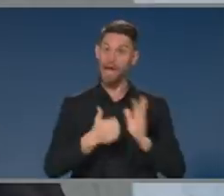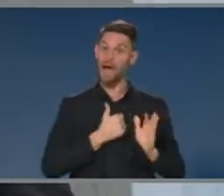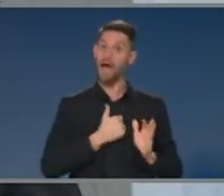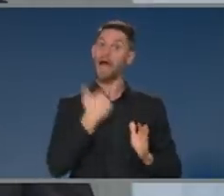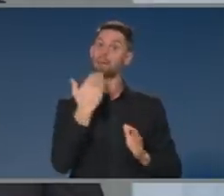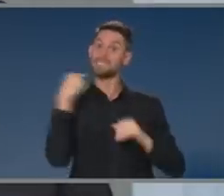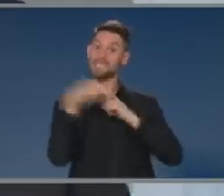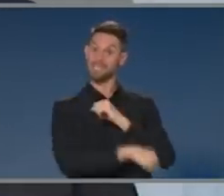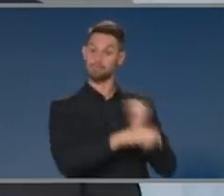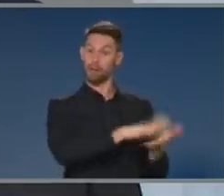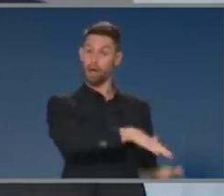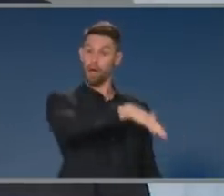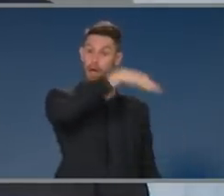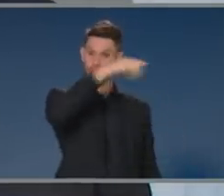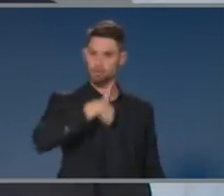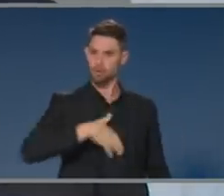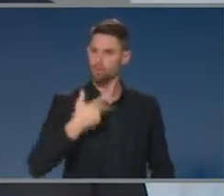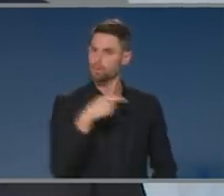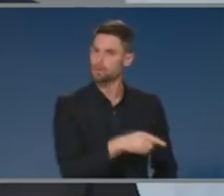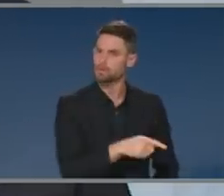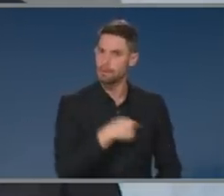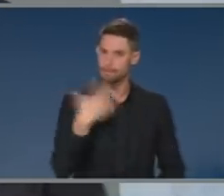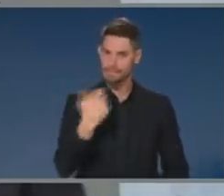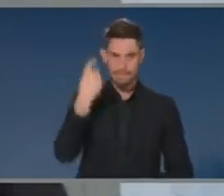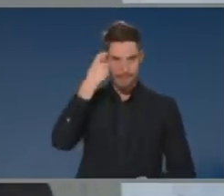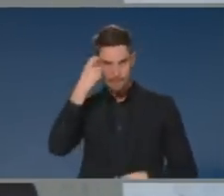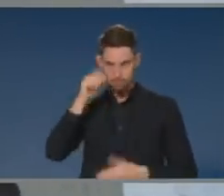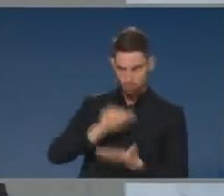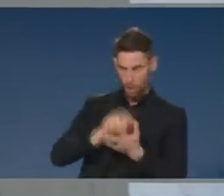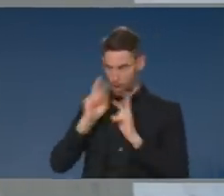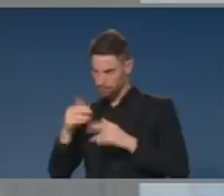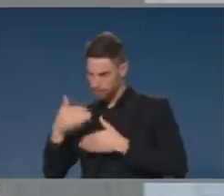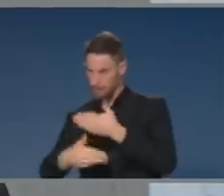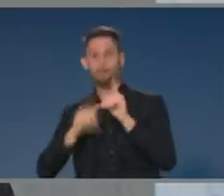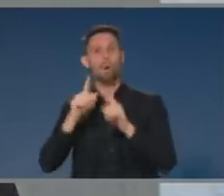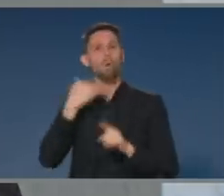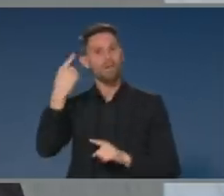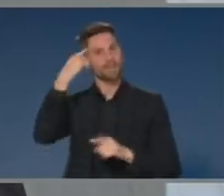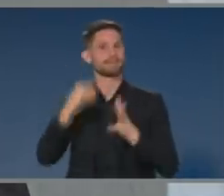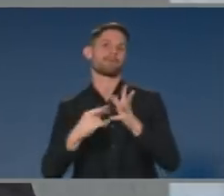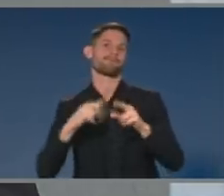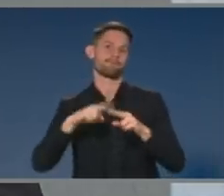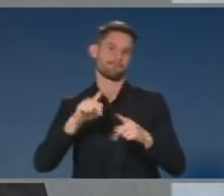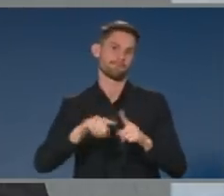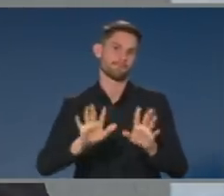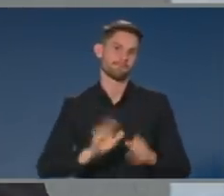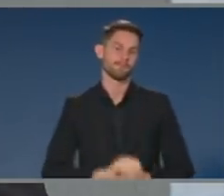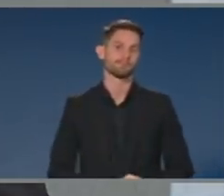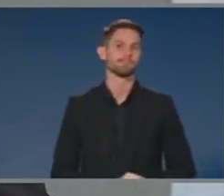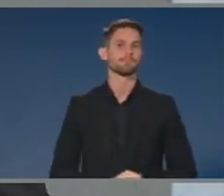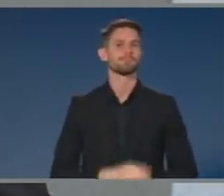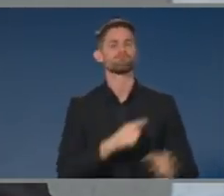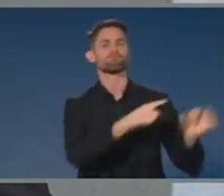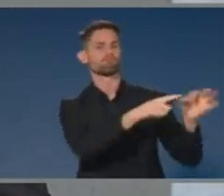banks having to operate in those sort of unusual arrangements. On the income support, would the government